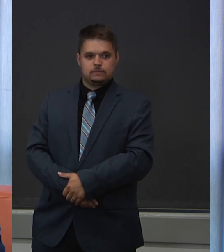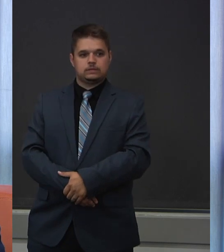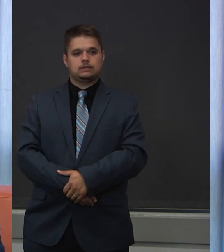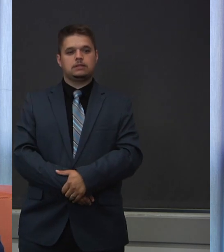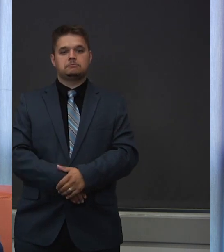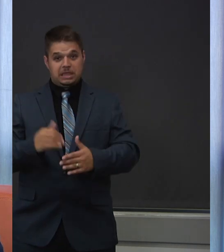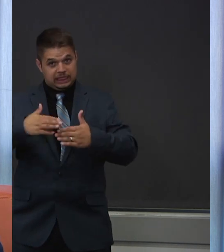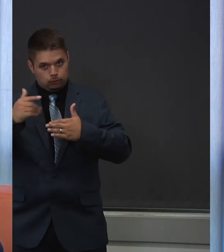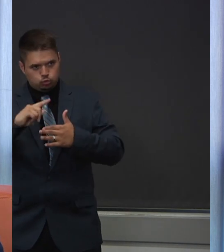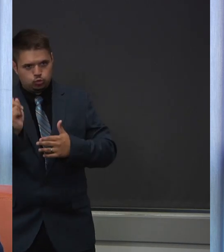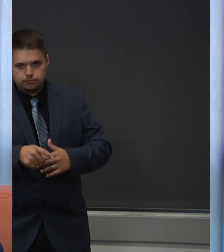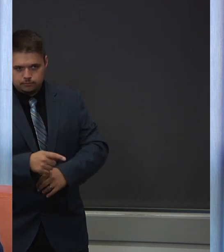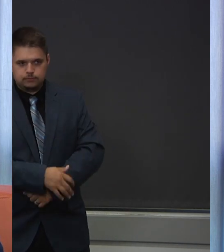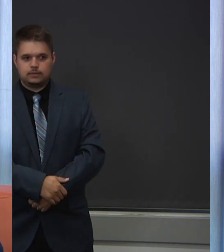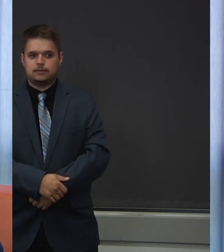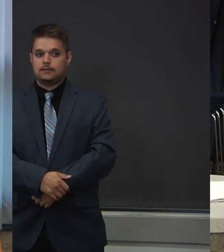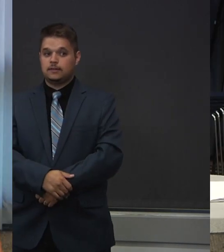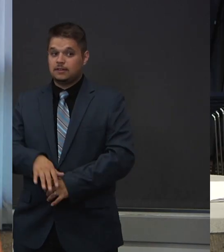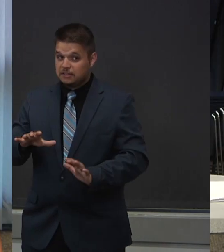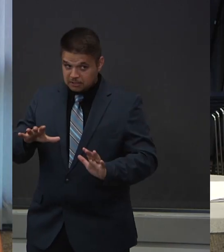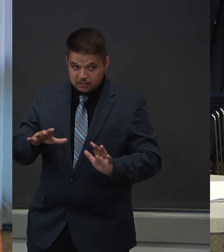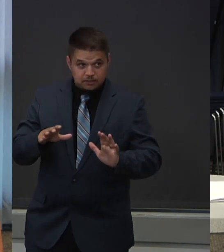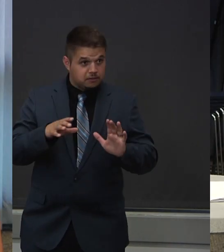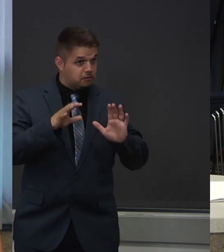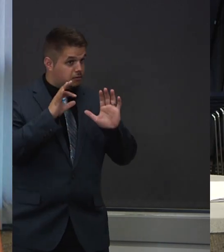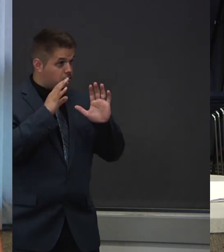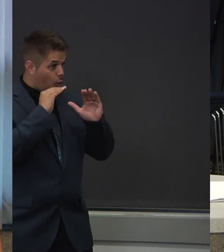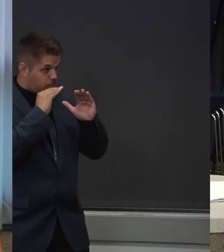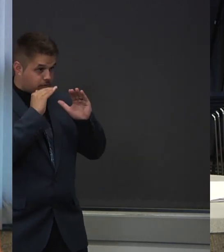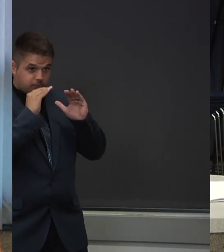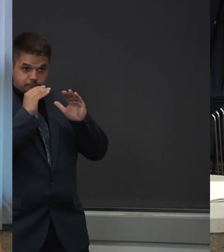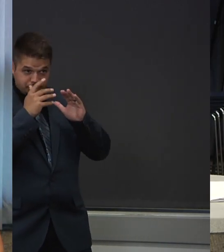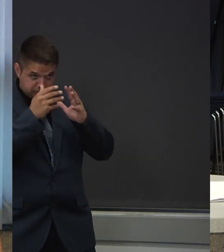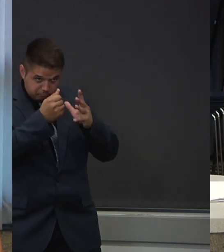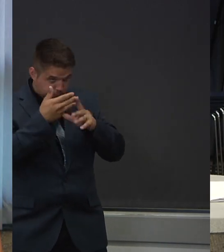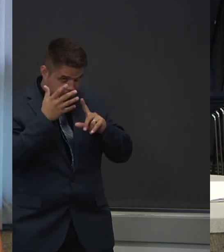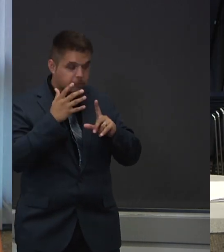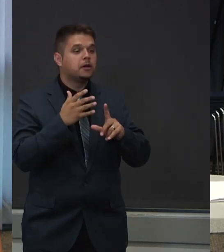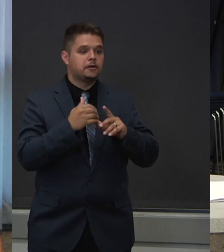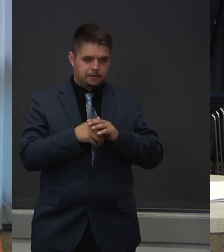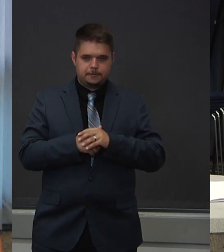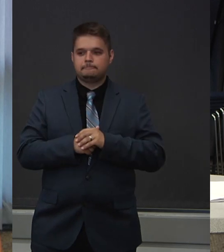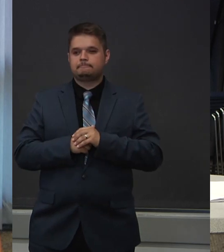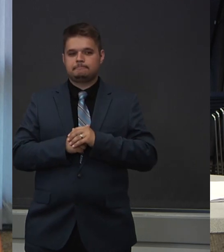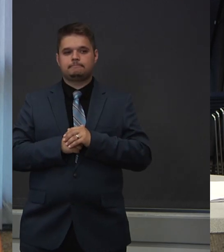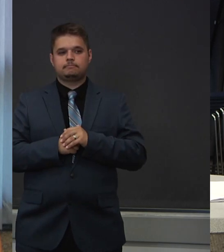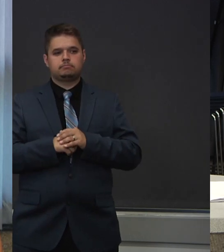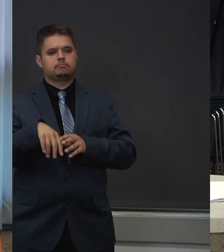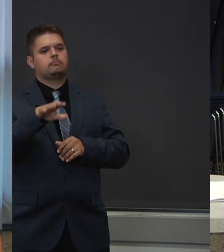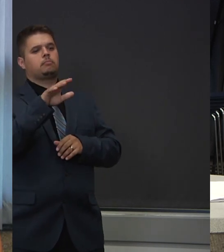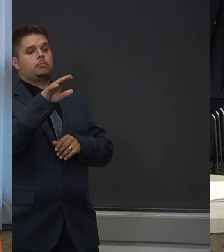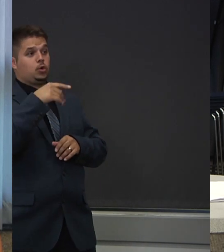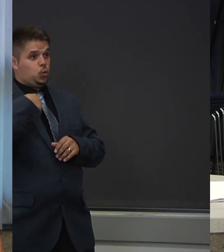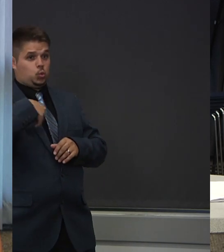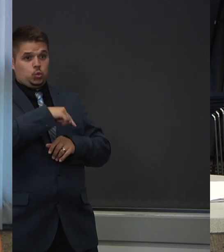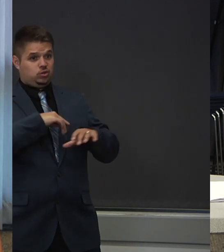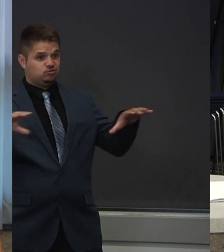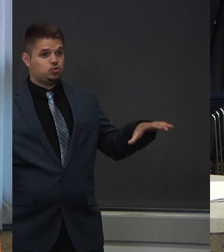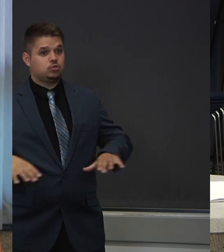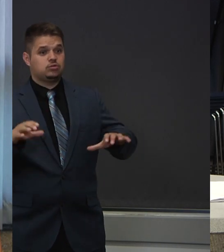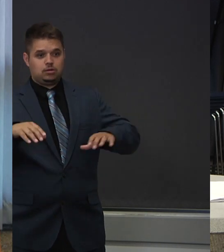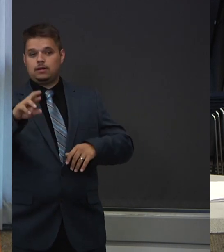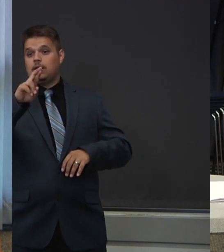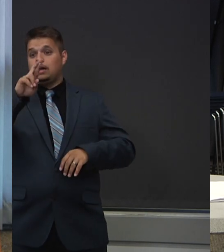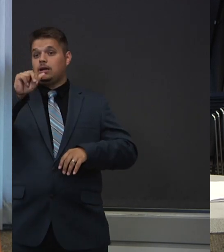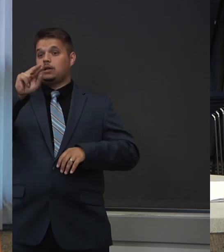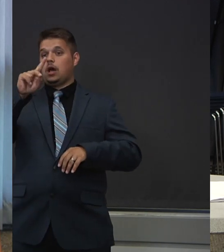Hope that helps. Debbie asks, are we doing random testing or is it just based on symptoms